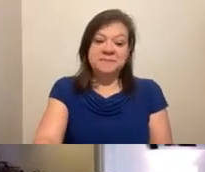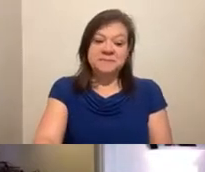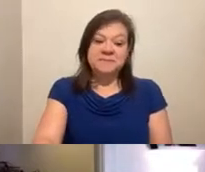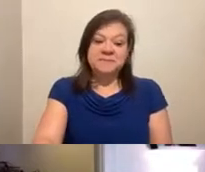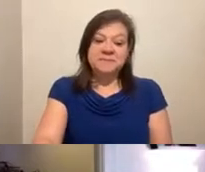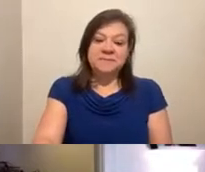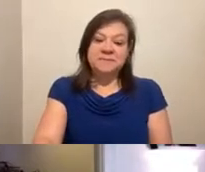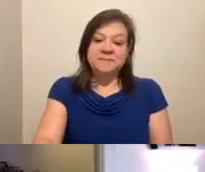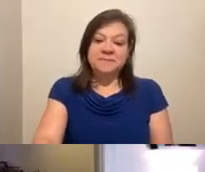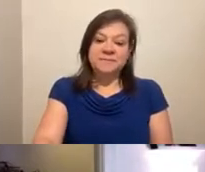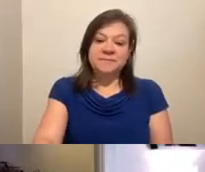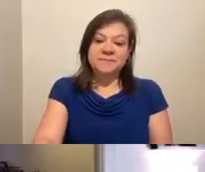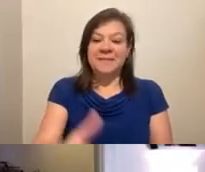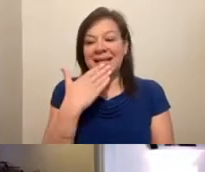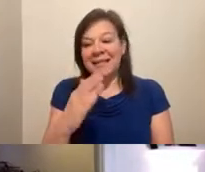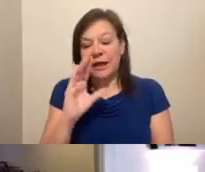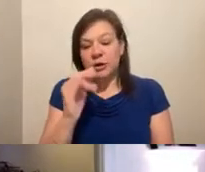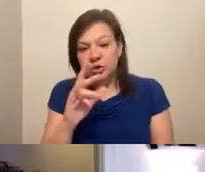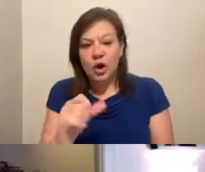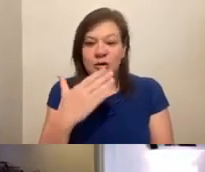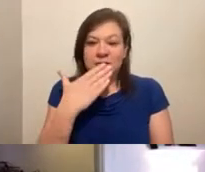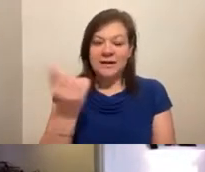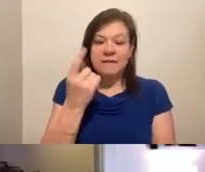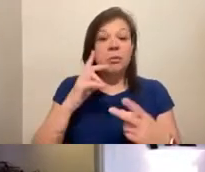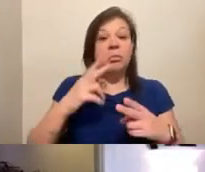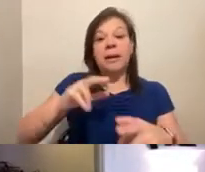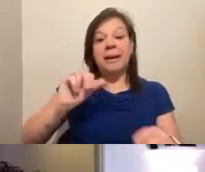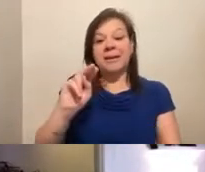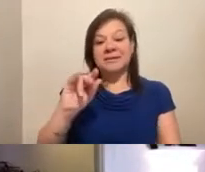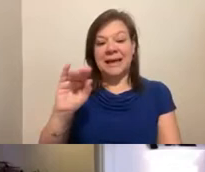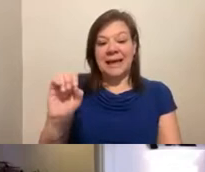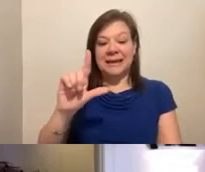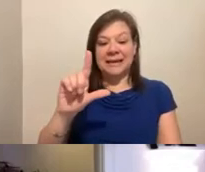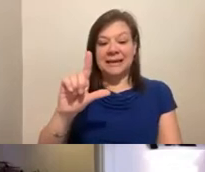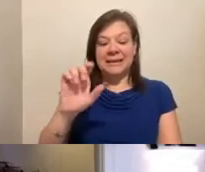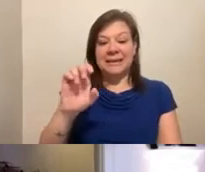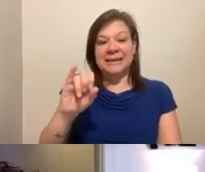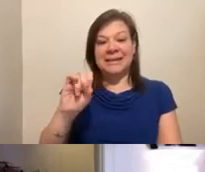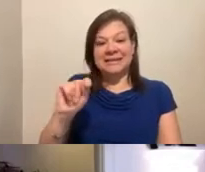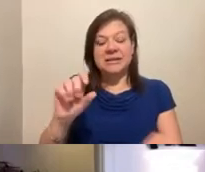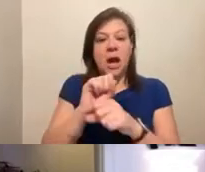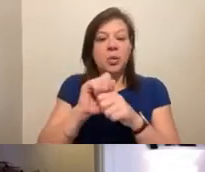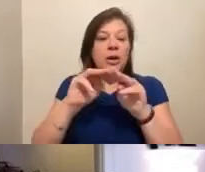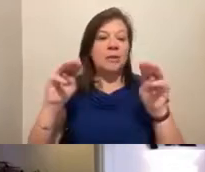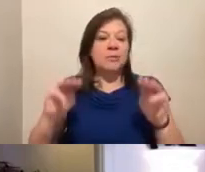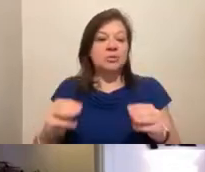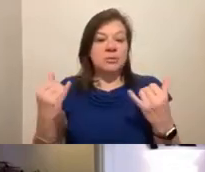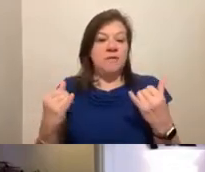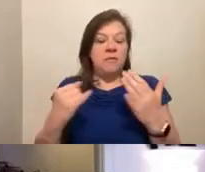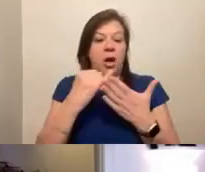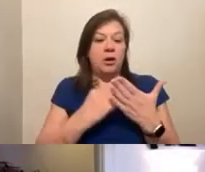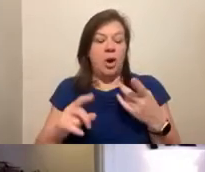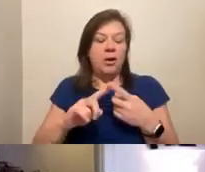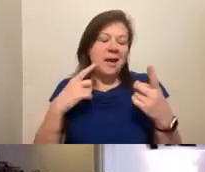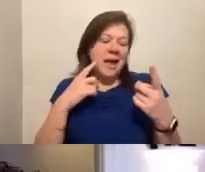Thank you, Charles. And thanks, everybody. My name is Annie Leest. I work at the Museum of Modern Art as an Associate